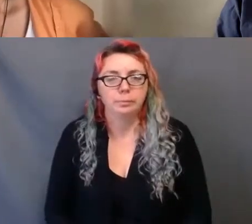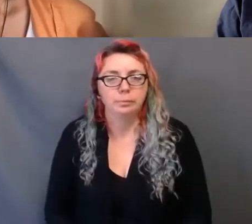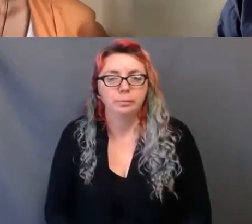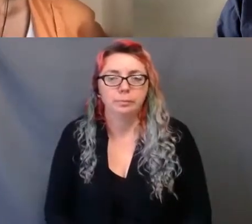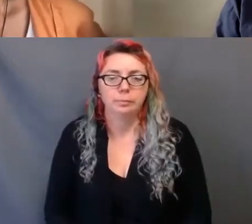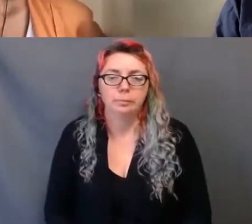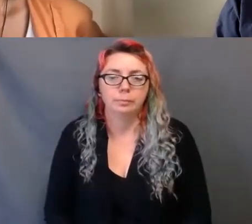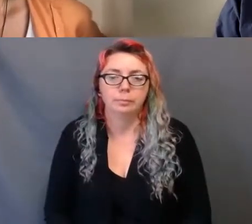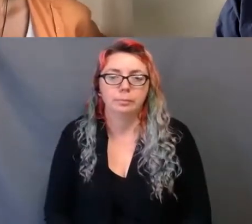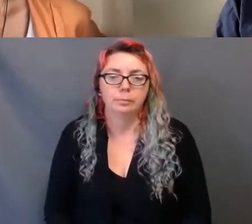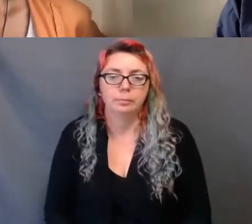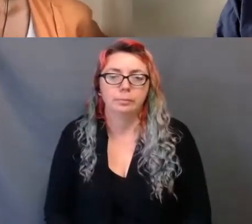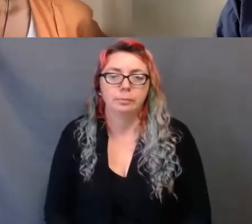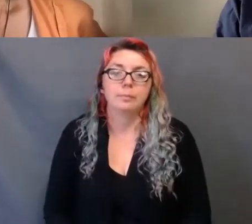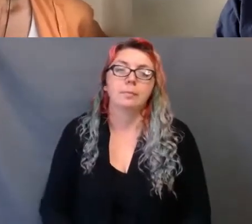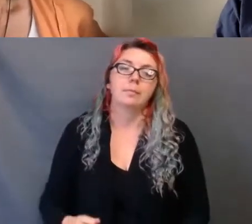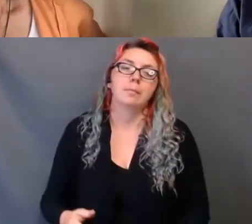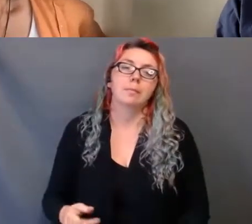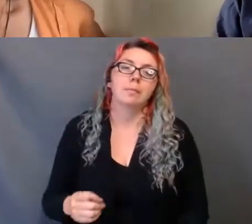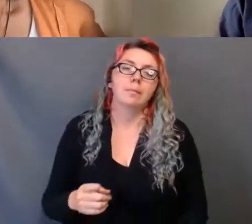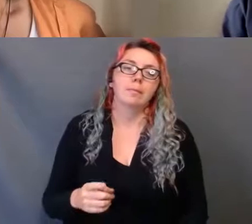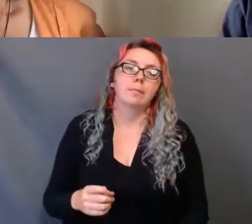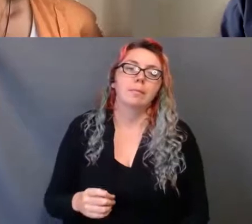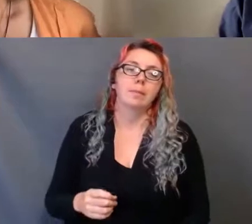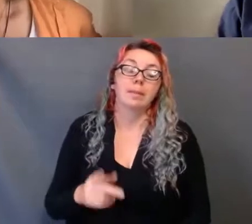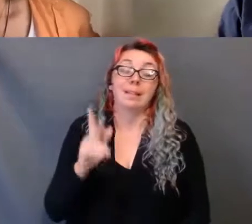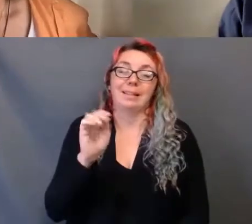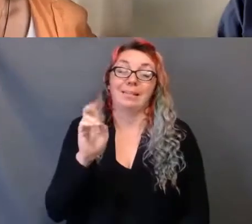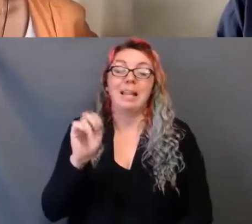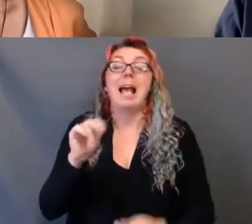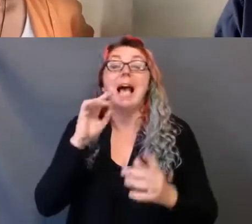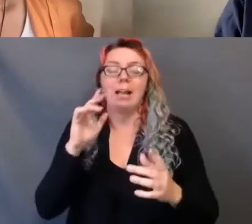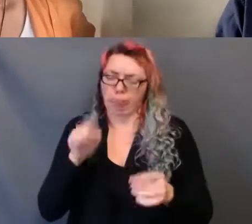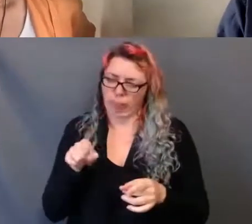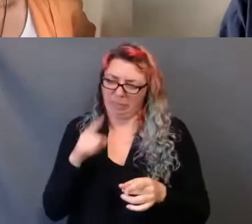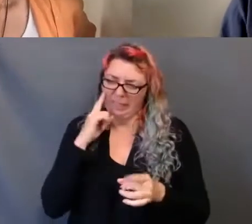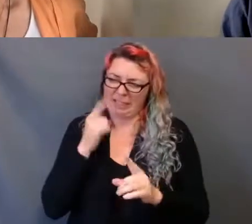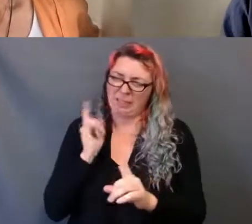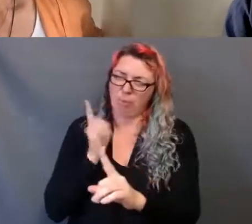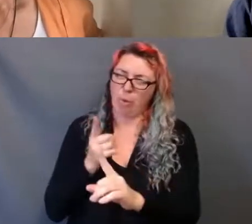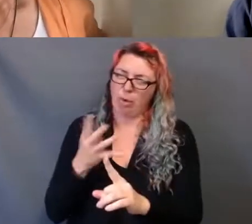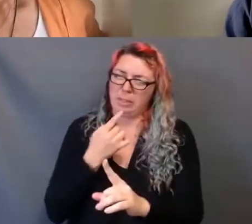I think I've... I wonder if I said this one or not. No, editing.